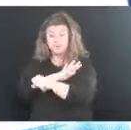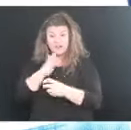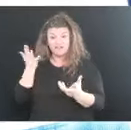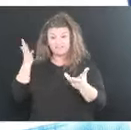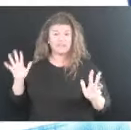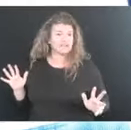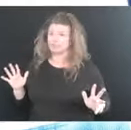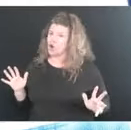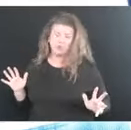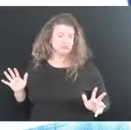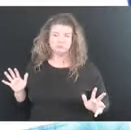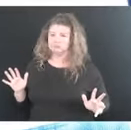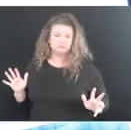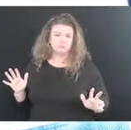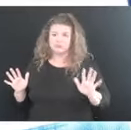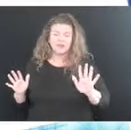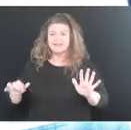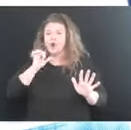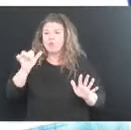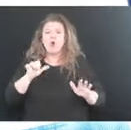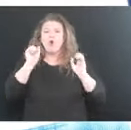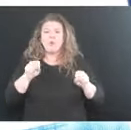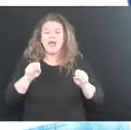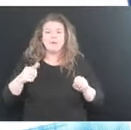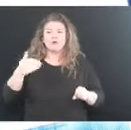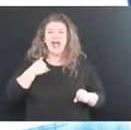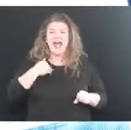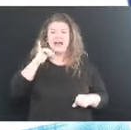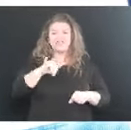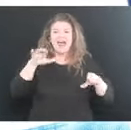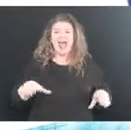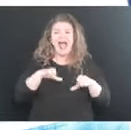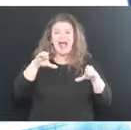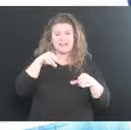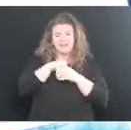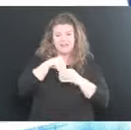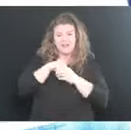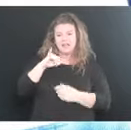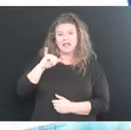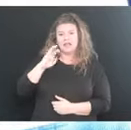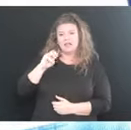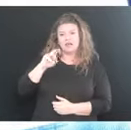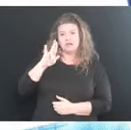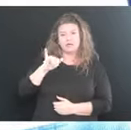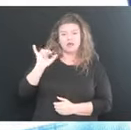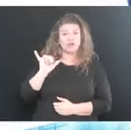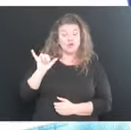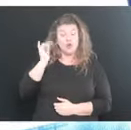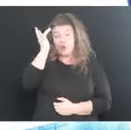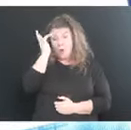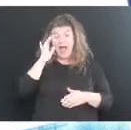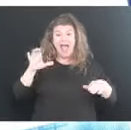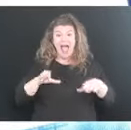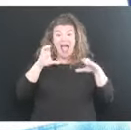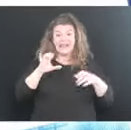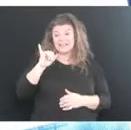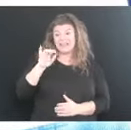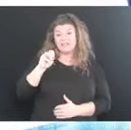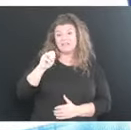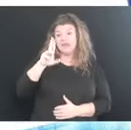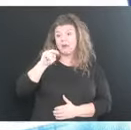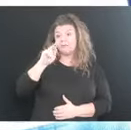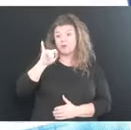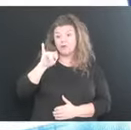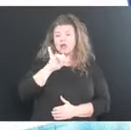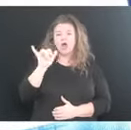and be able to have that active immunity as well, because the active immunity serves to also